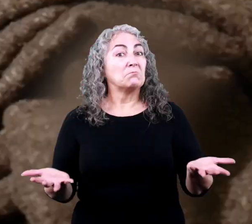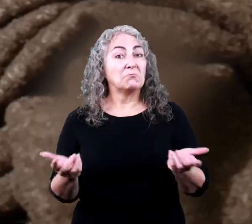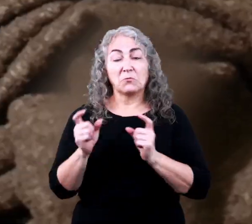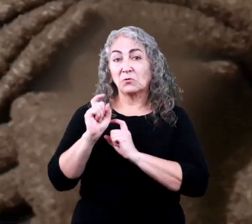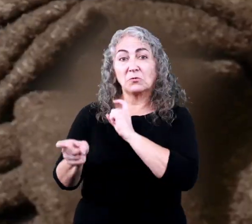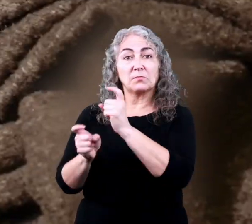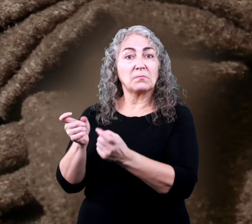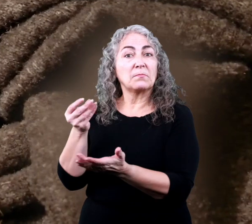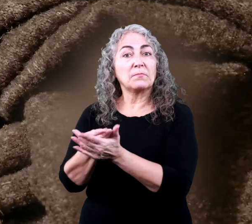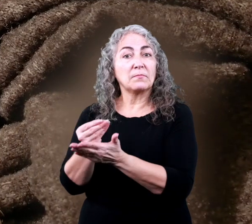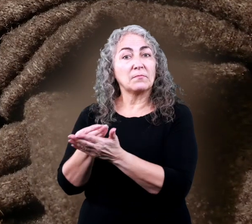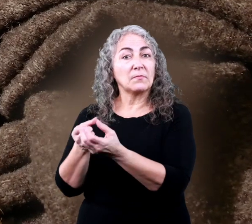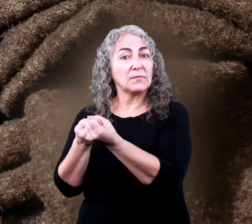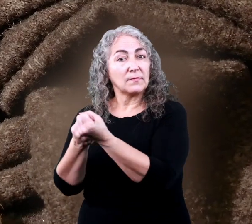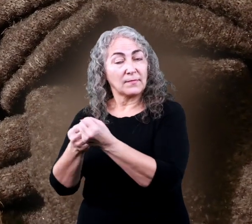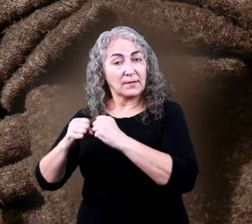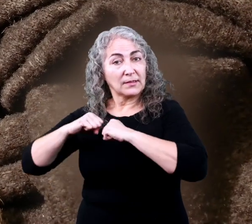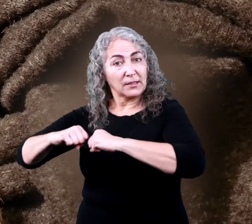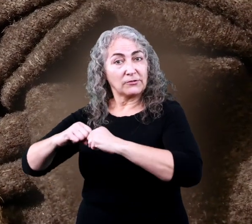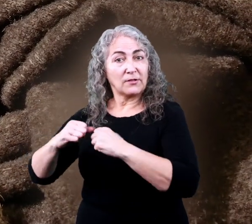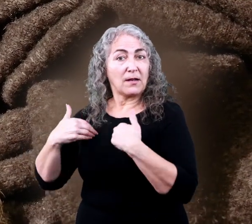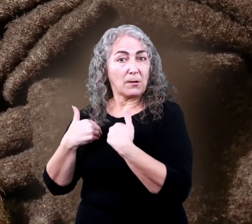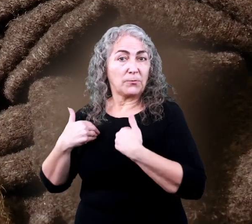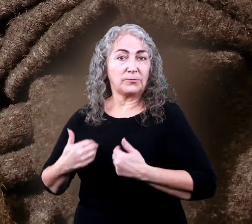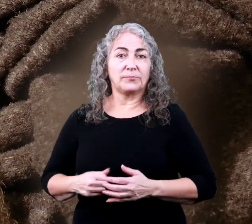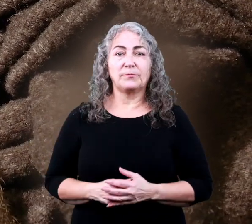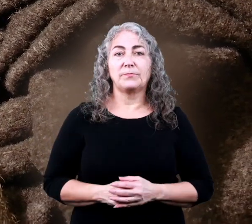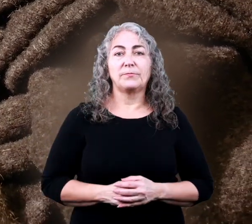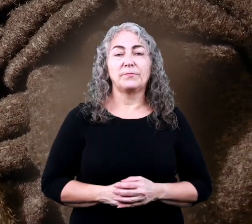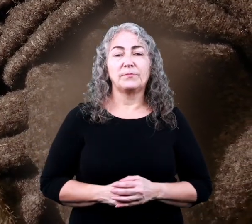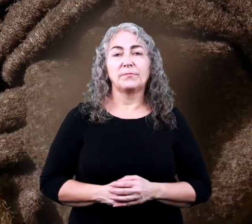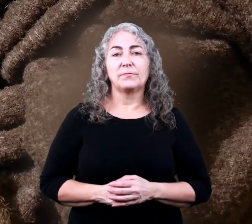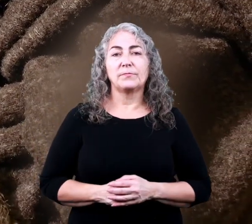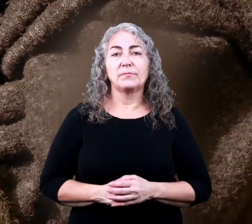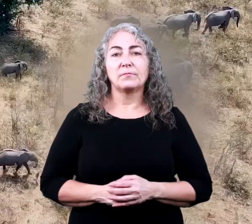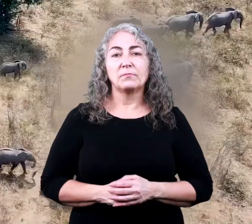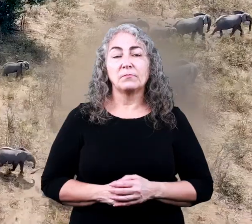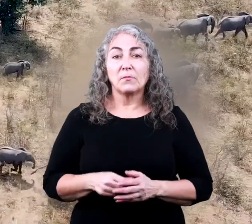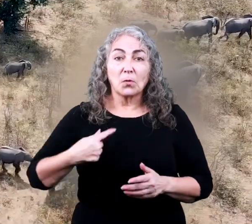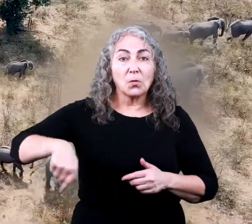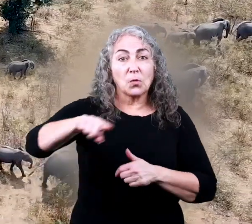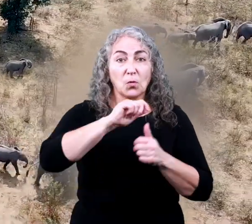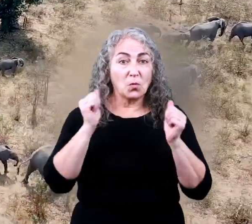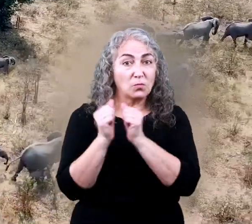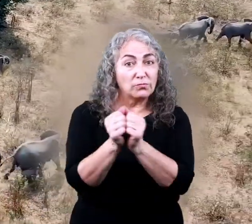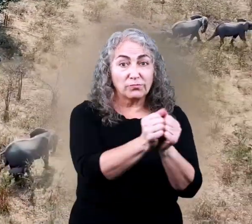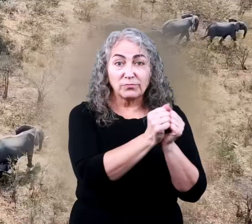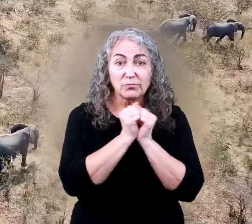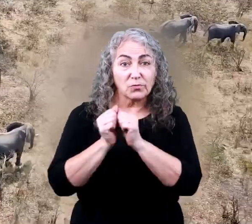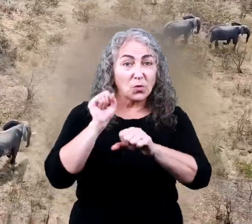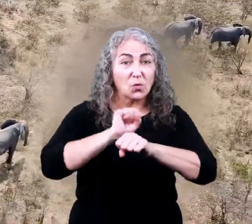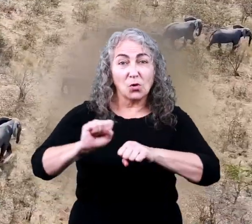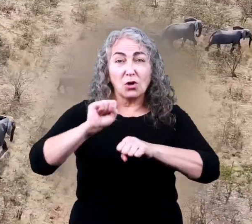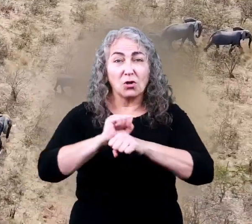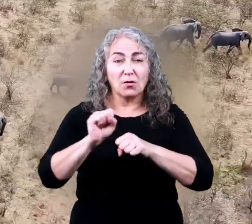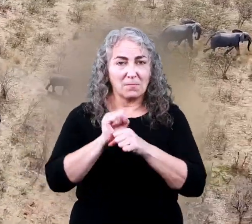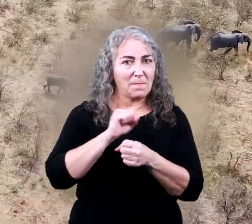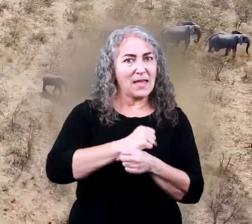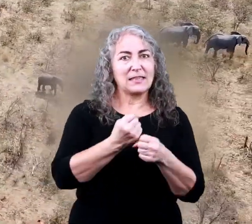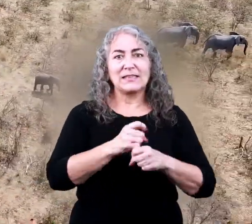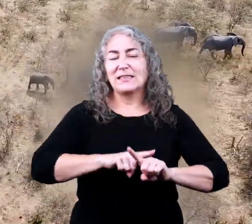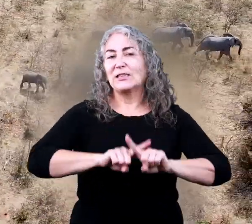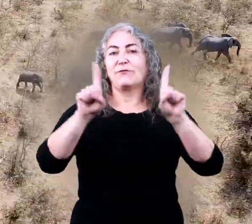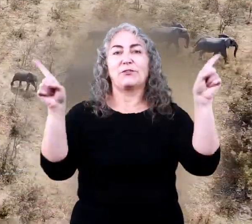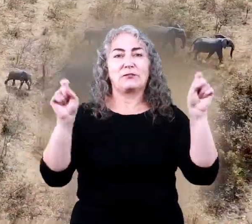there are ways you can even sponsor an endangered animal if we all work together we can make a